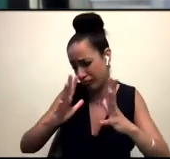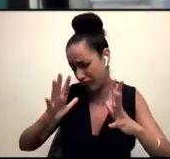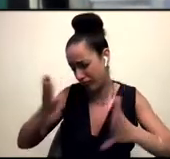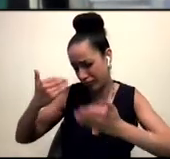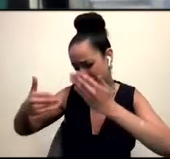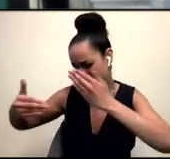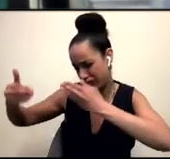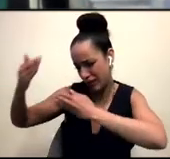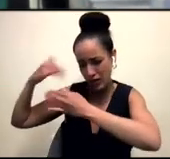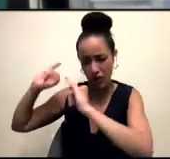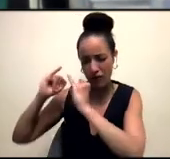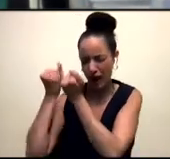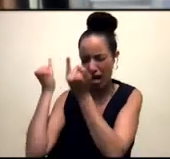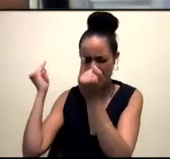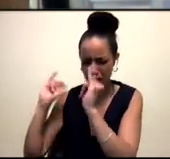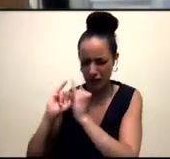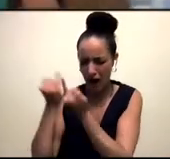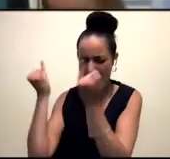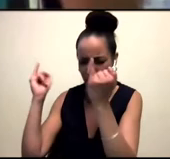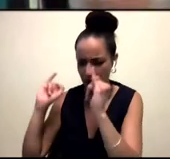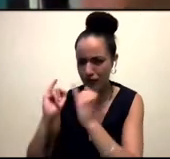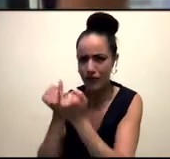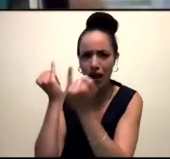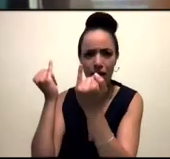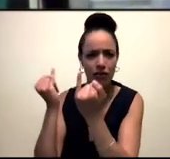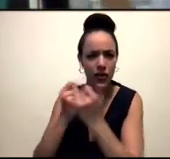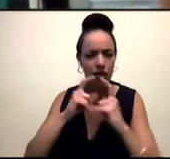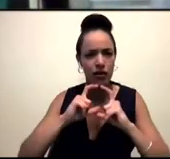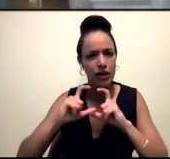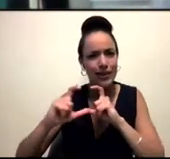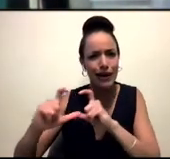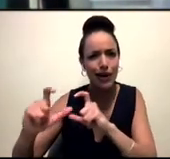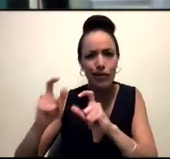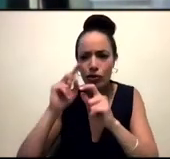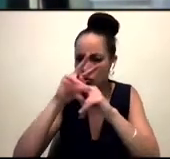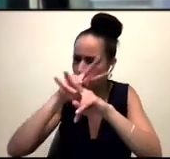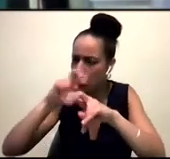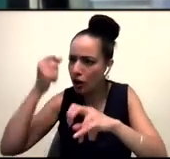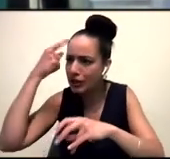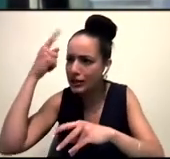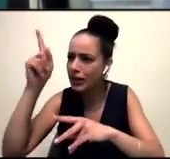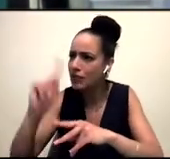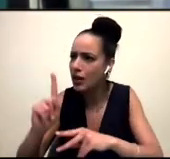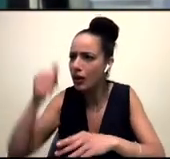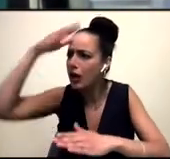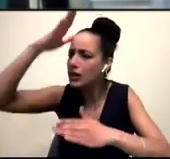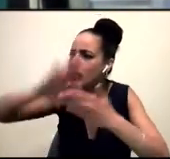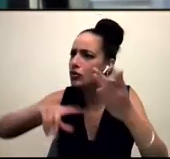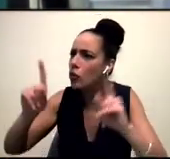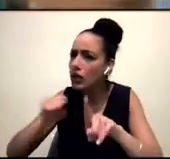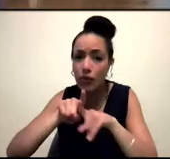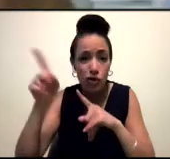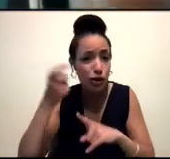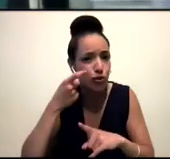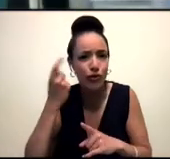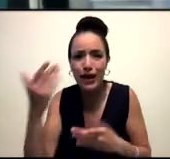the bodies and the movement patterns of these people as they are trying to find a space to be safe, as they're trying to find a space where they can make